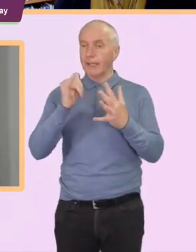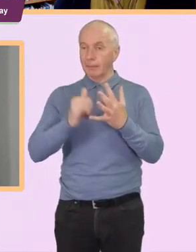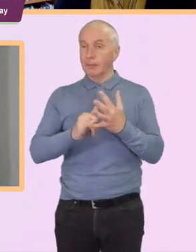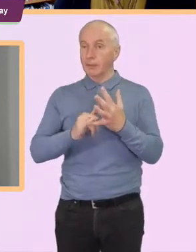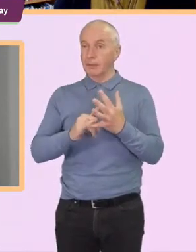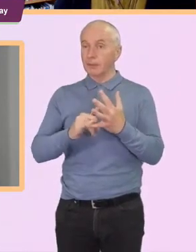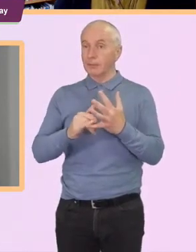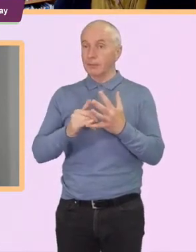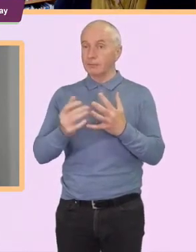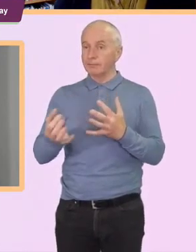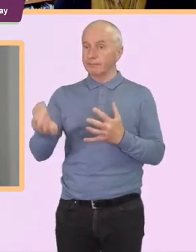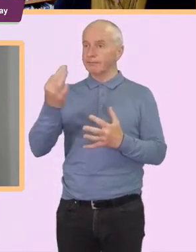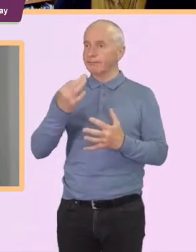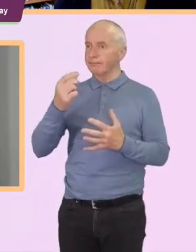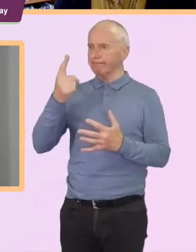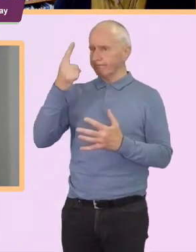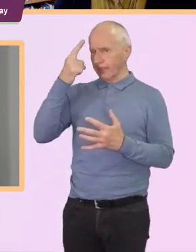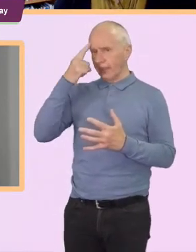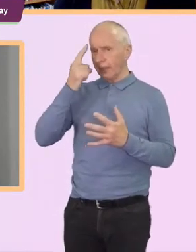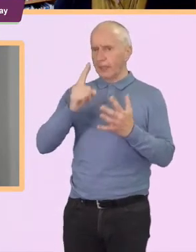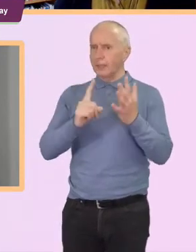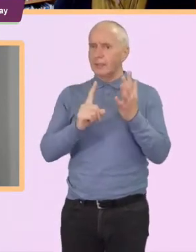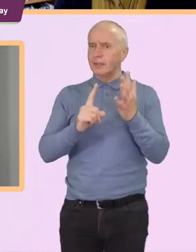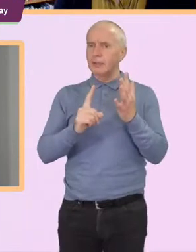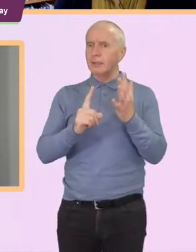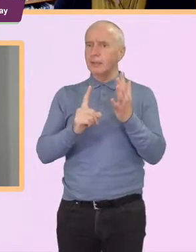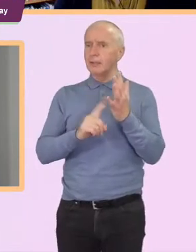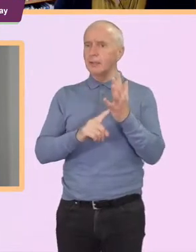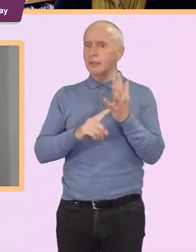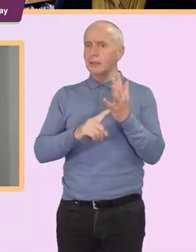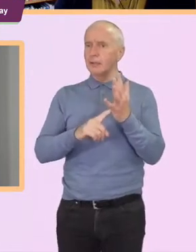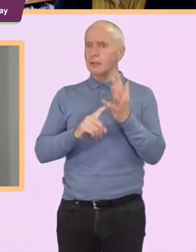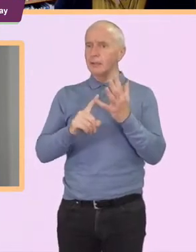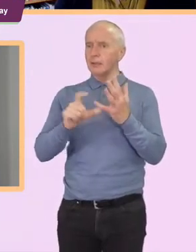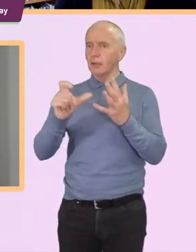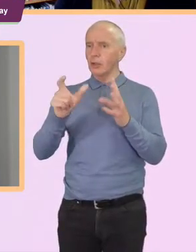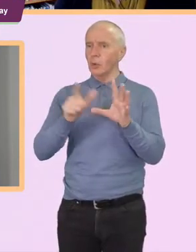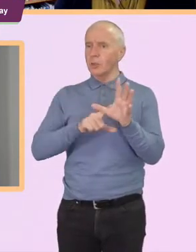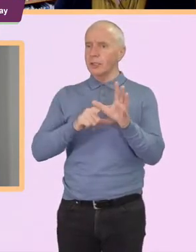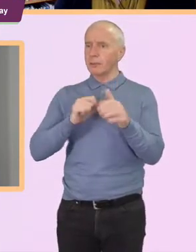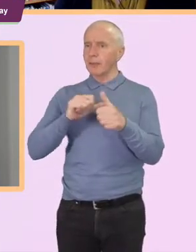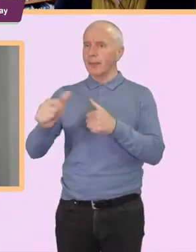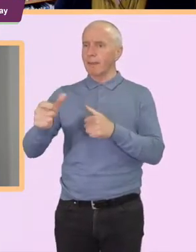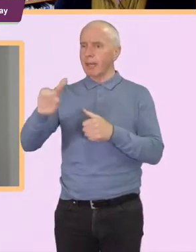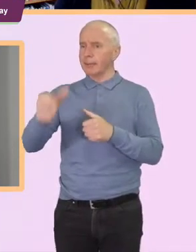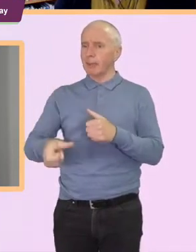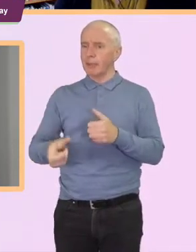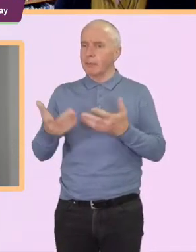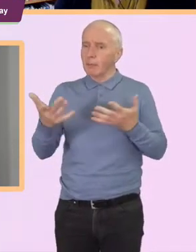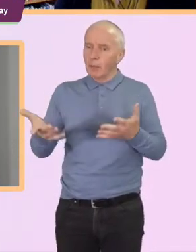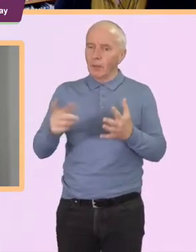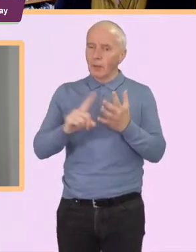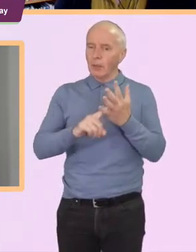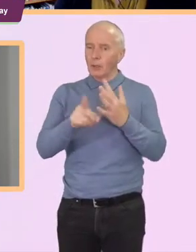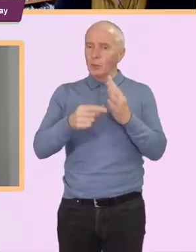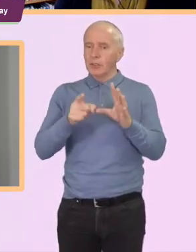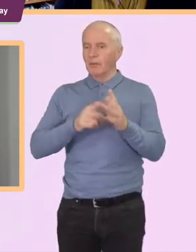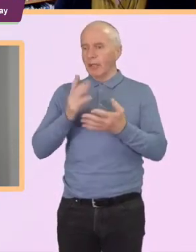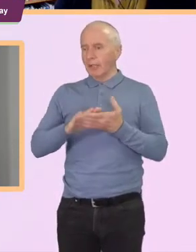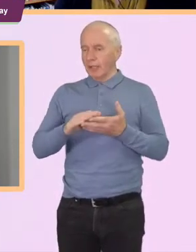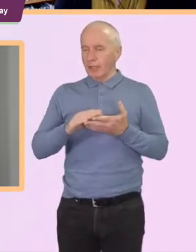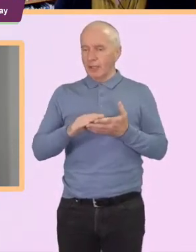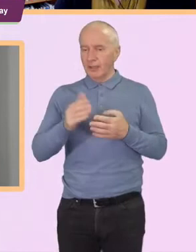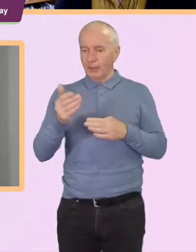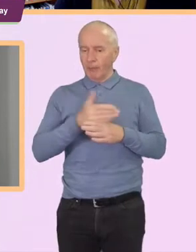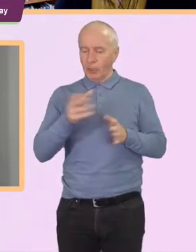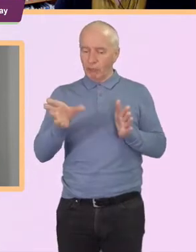actually I think Lucy would be the best person to answer but unfortunately she was only here by pre-recorded video today so I'm going to